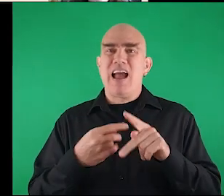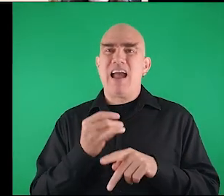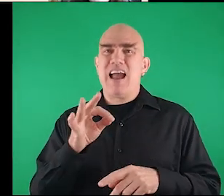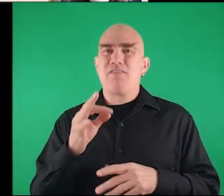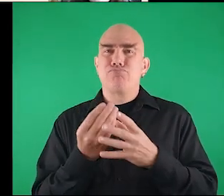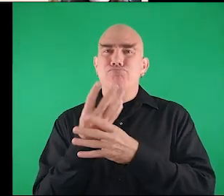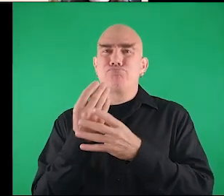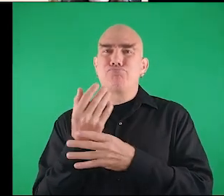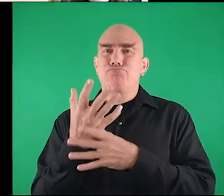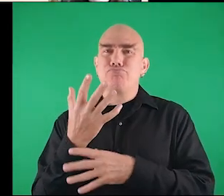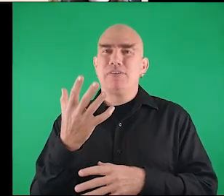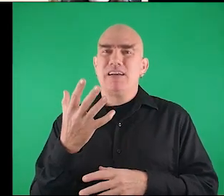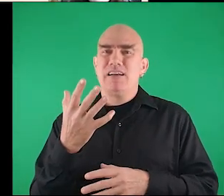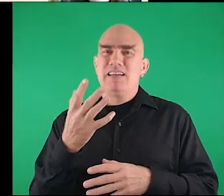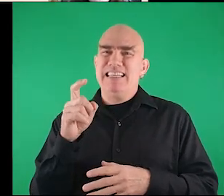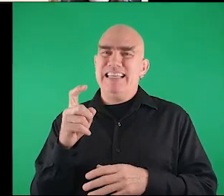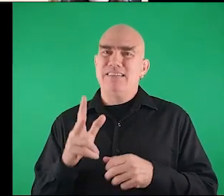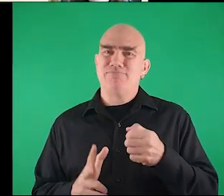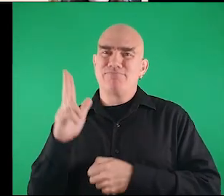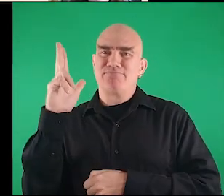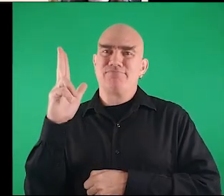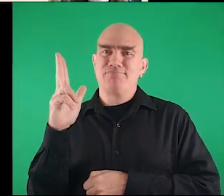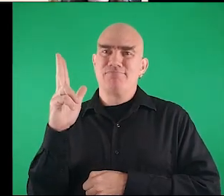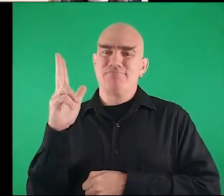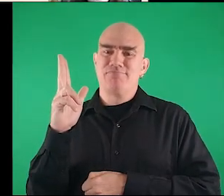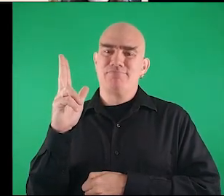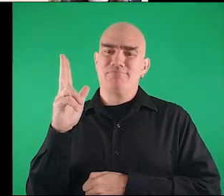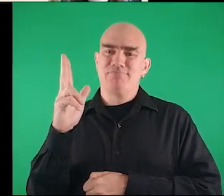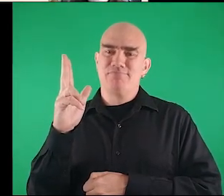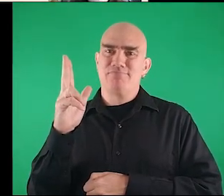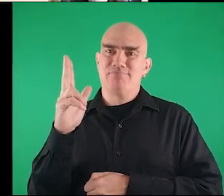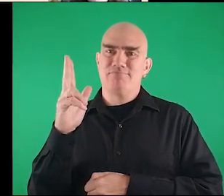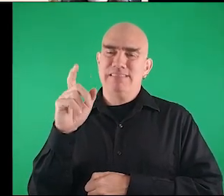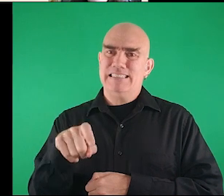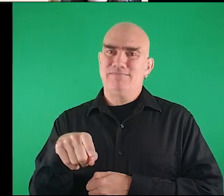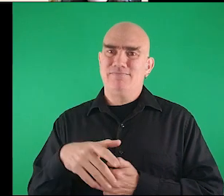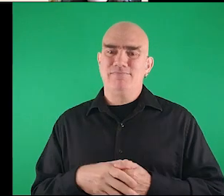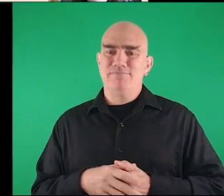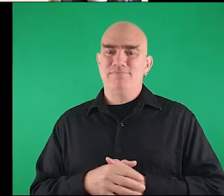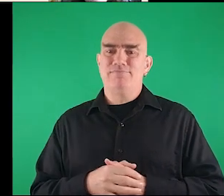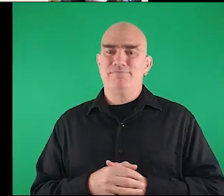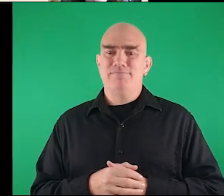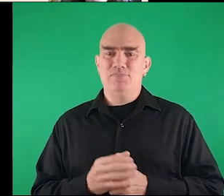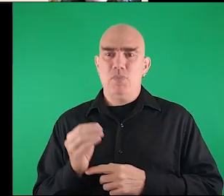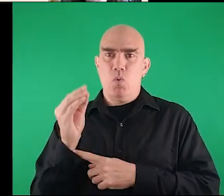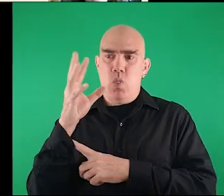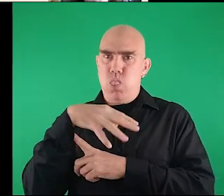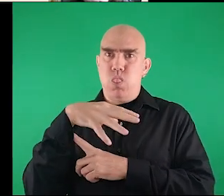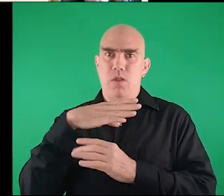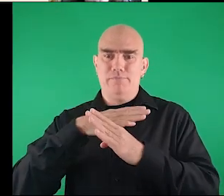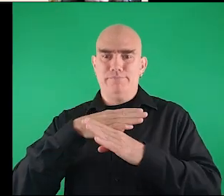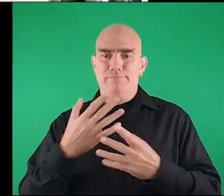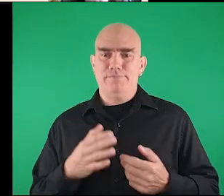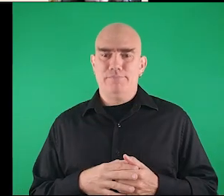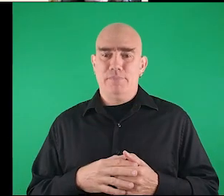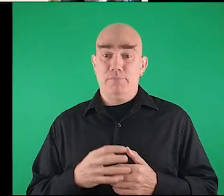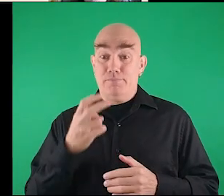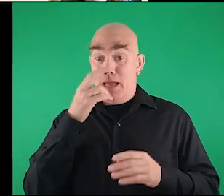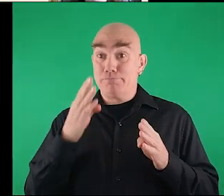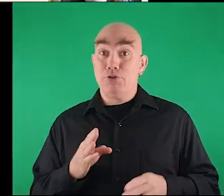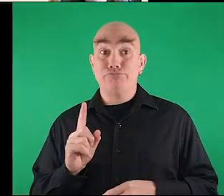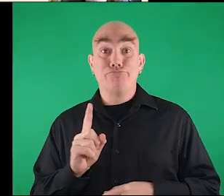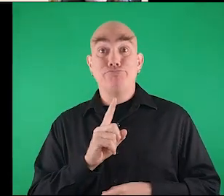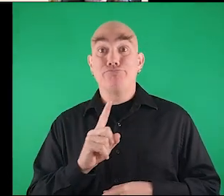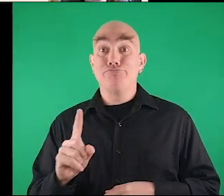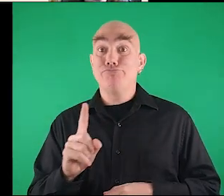showing that this kind of vegetation can be straight cut yeah